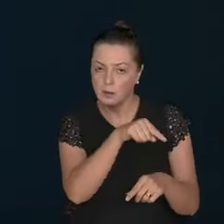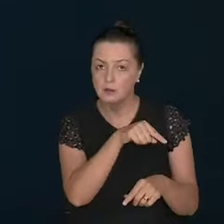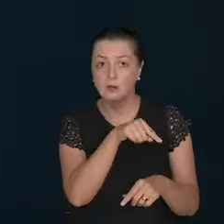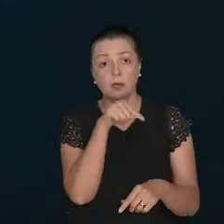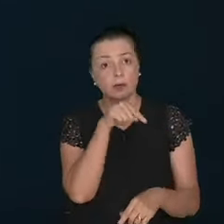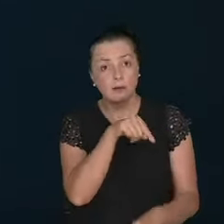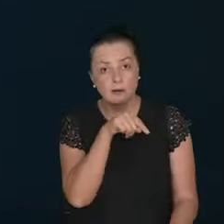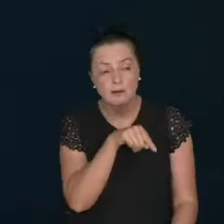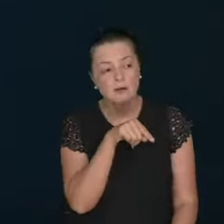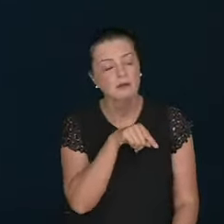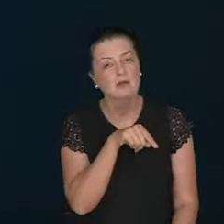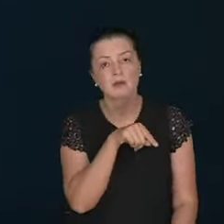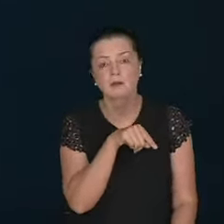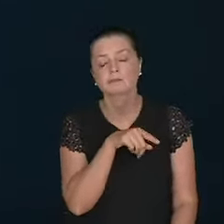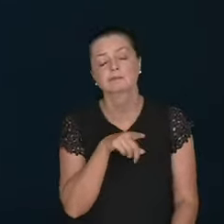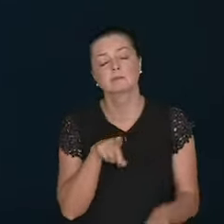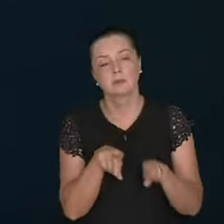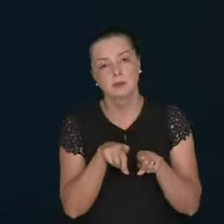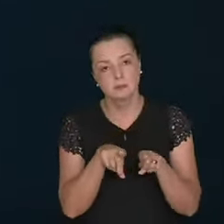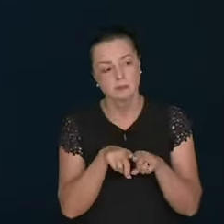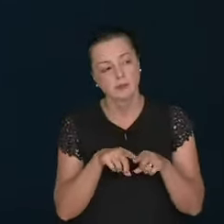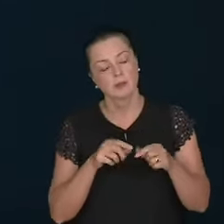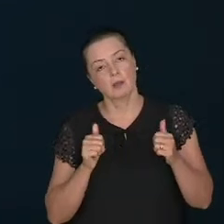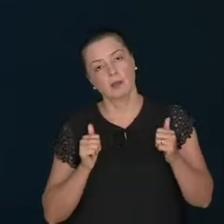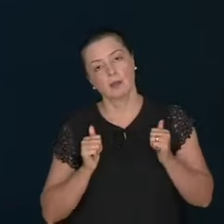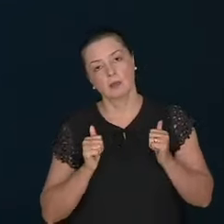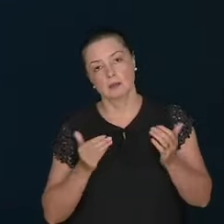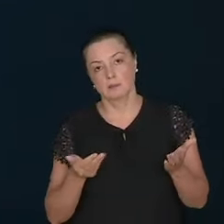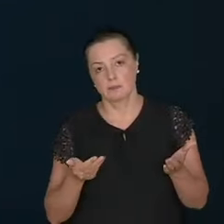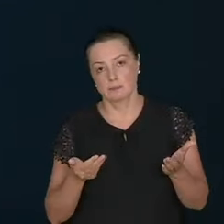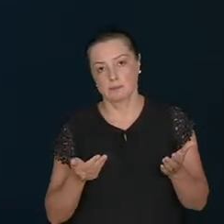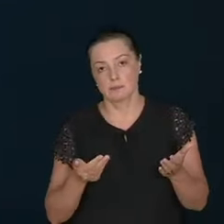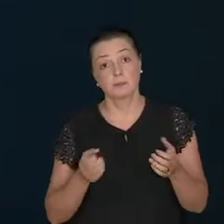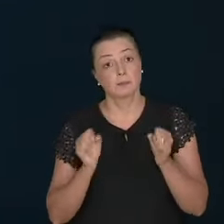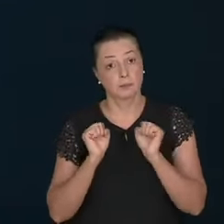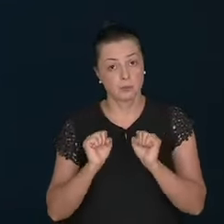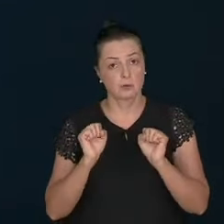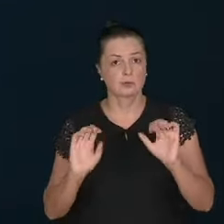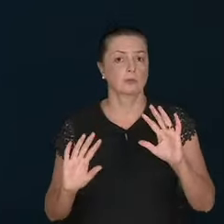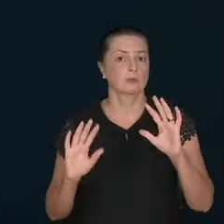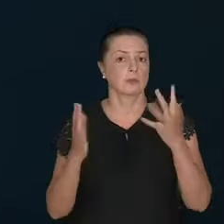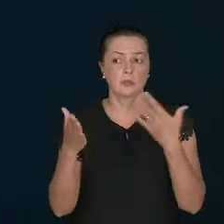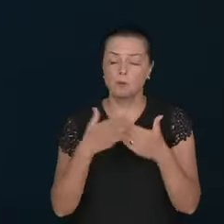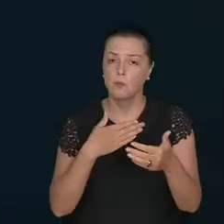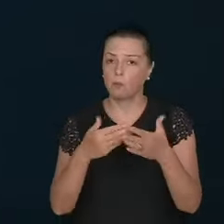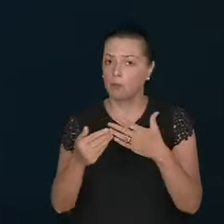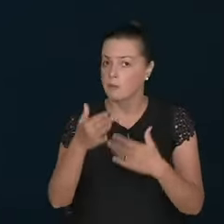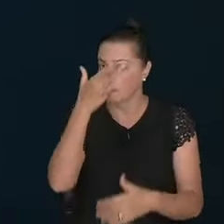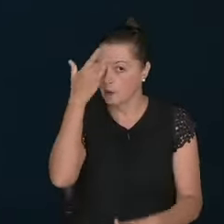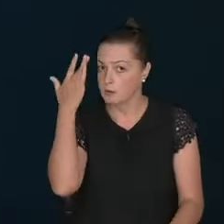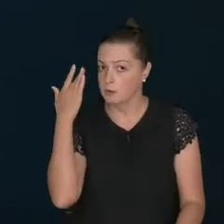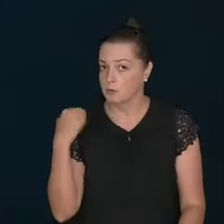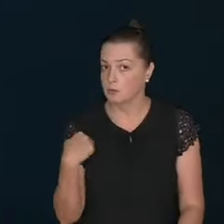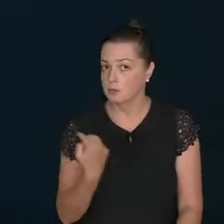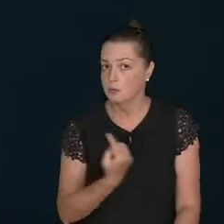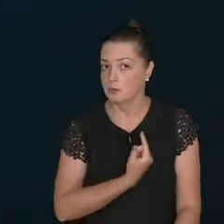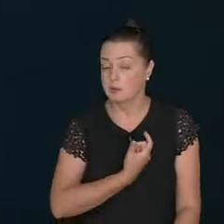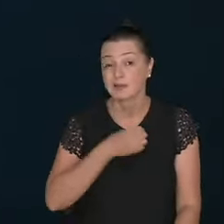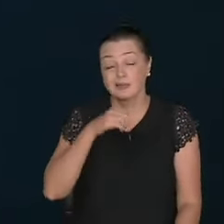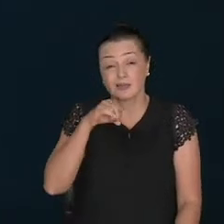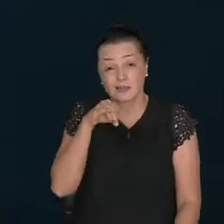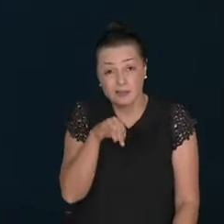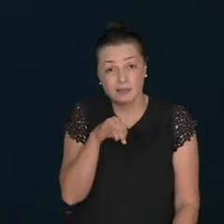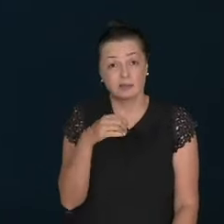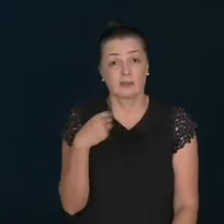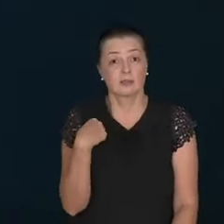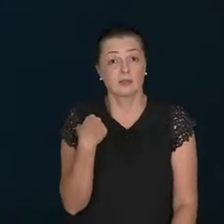leader of the church. But, even him was not immune to it. So, it's something that can happen to any of us. If